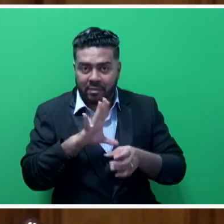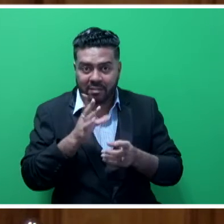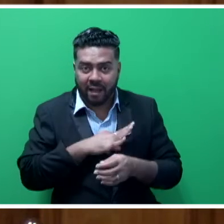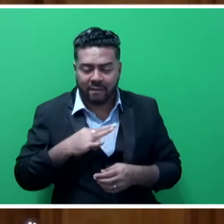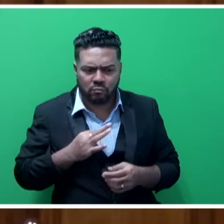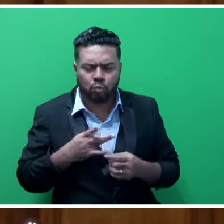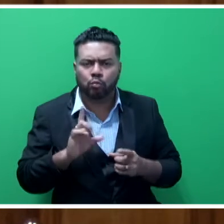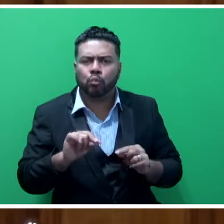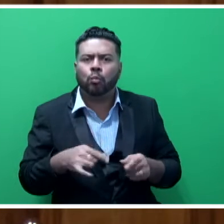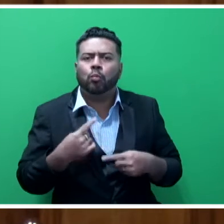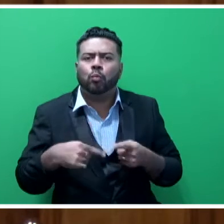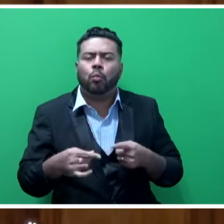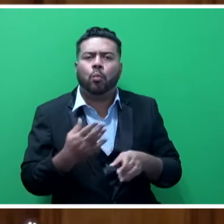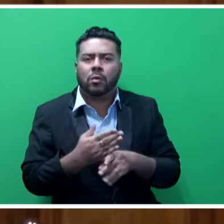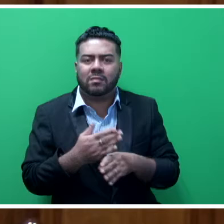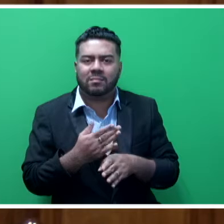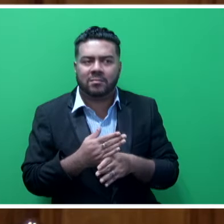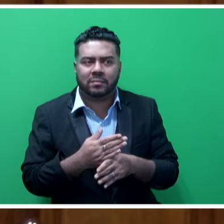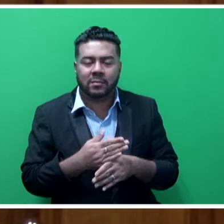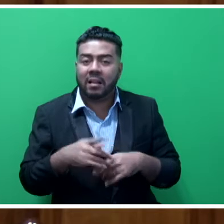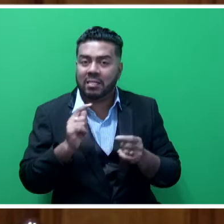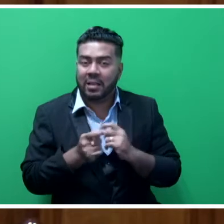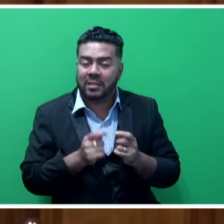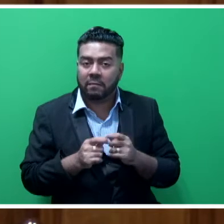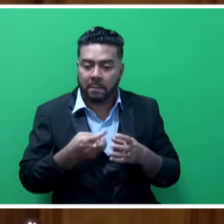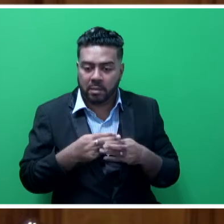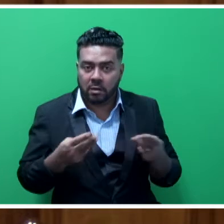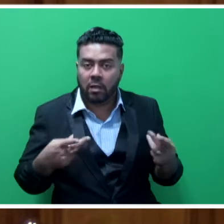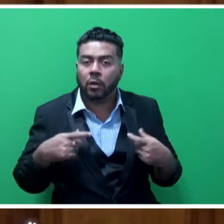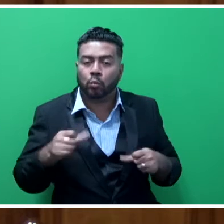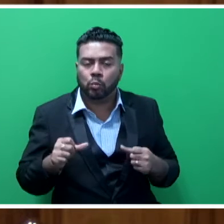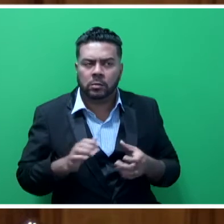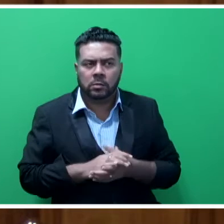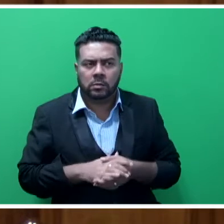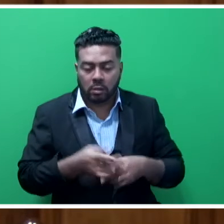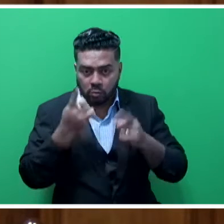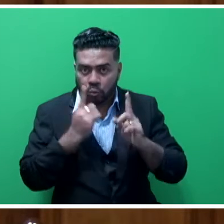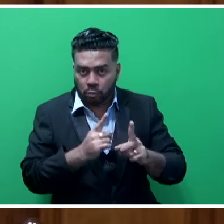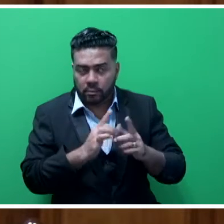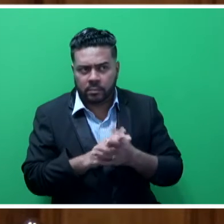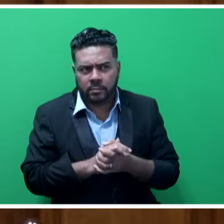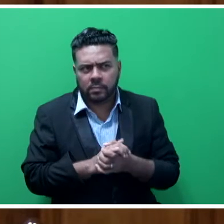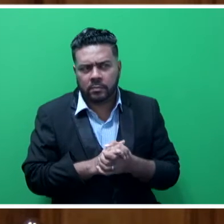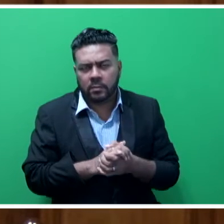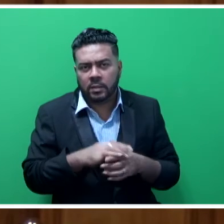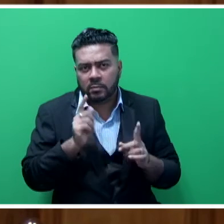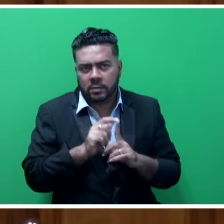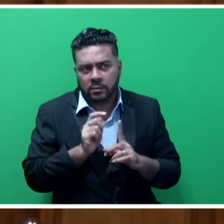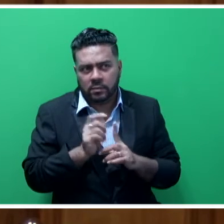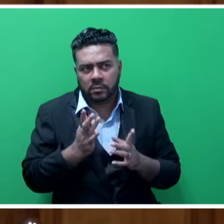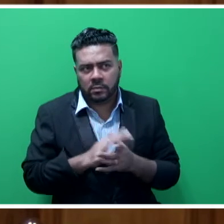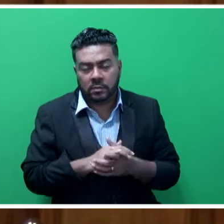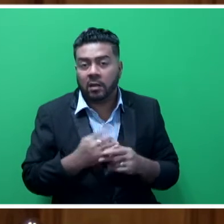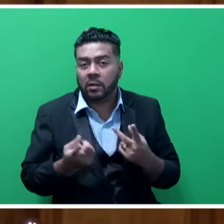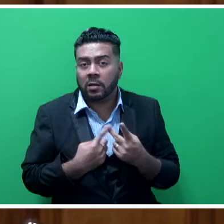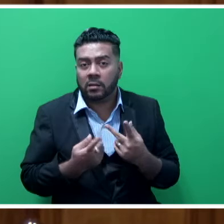out all the examination and testing of the materials that they use. in accordance with the requirements of the specifications. The other